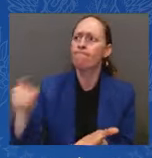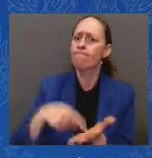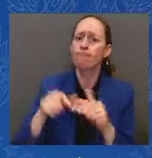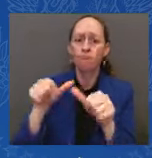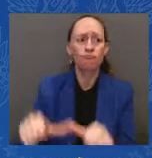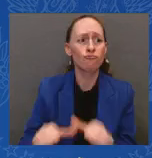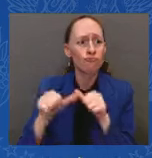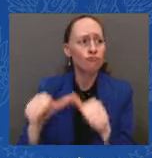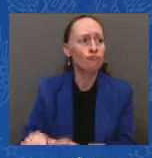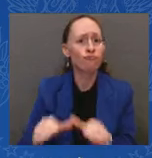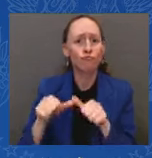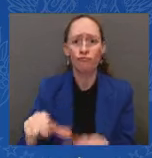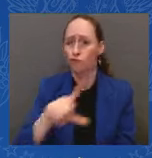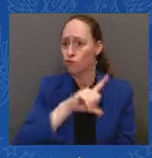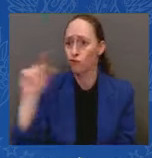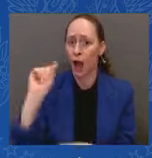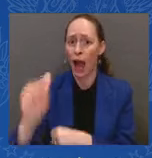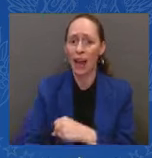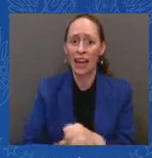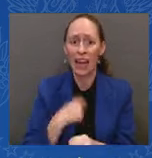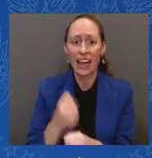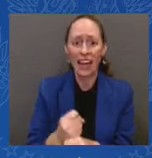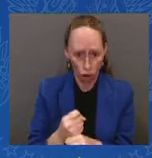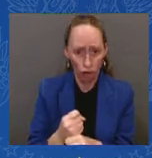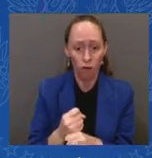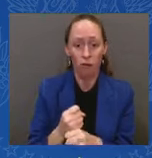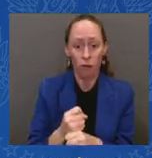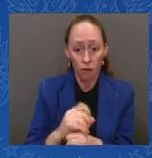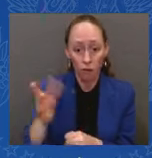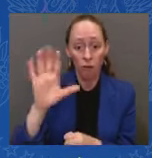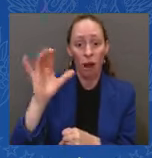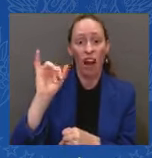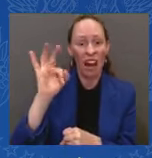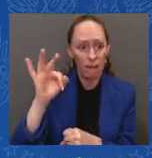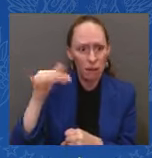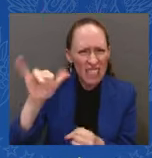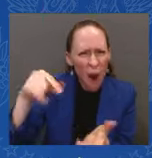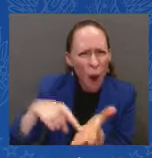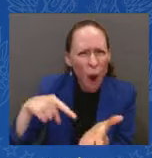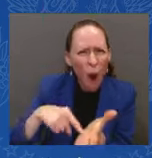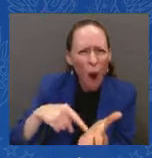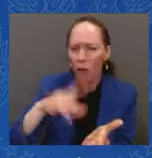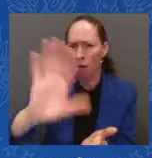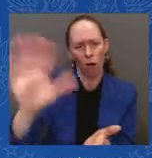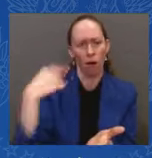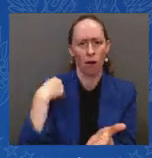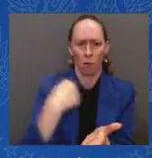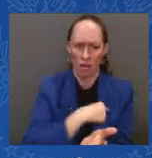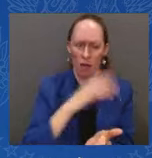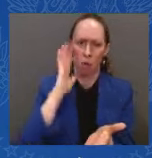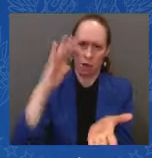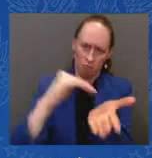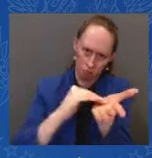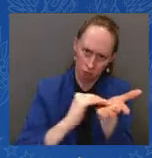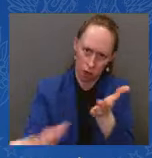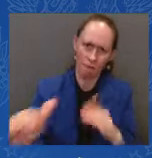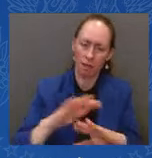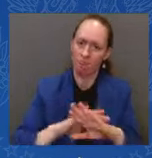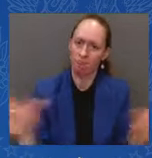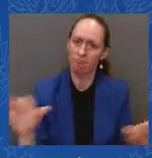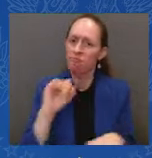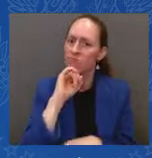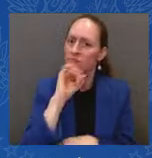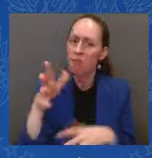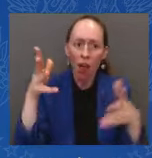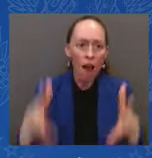As you might remember, last year, I announced a major proposal for student debt relief. We're on the verge of providing more than 40 million Americans with